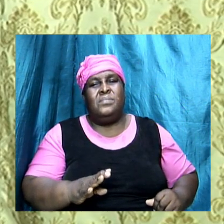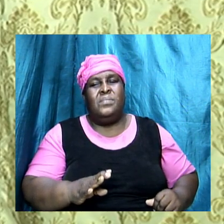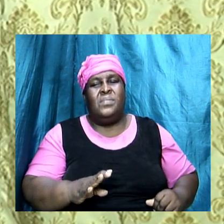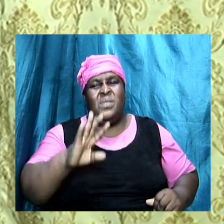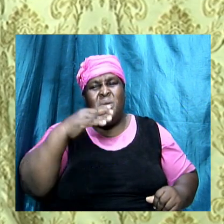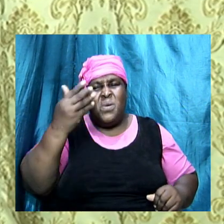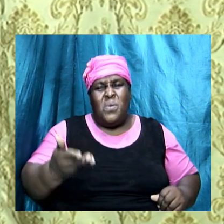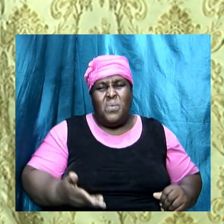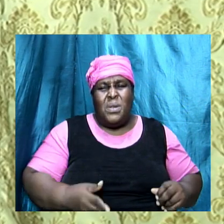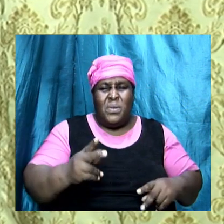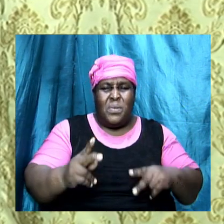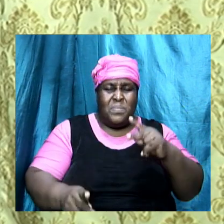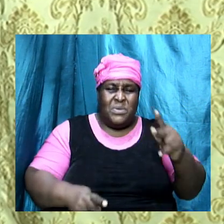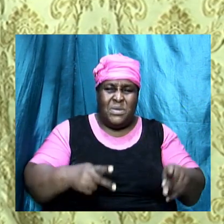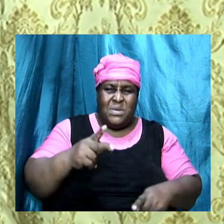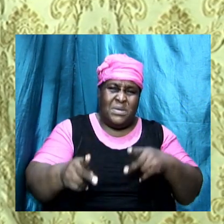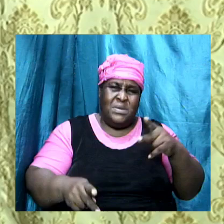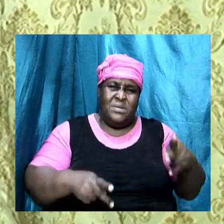welcome people